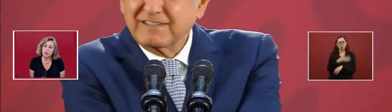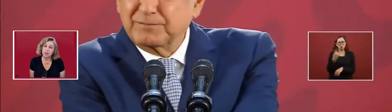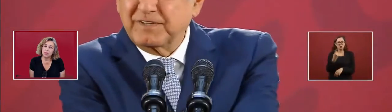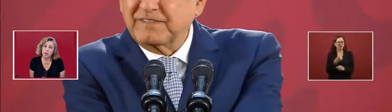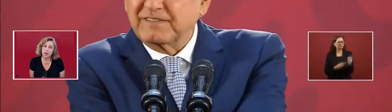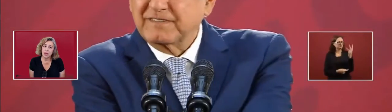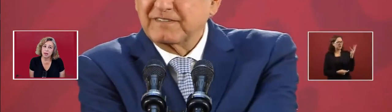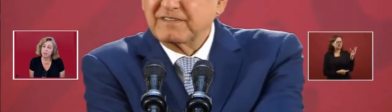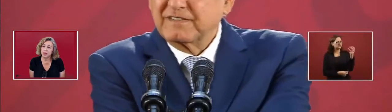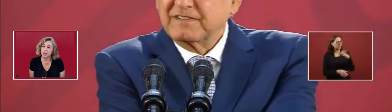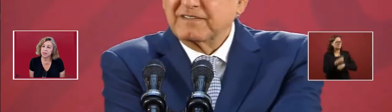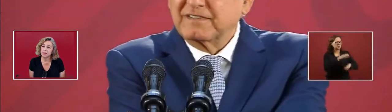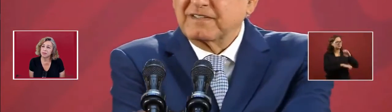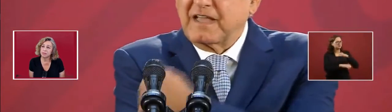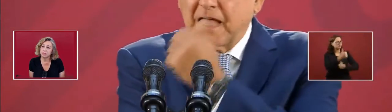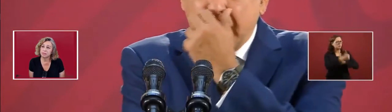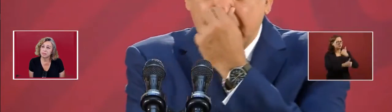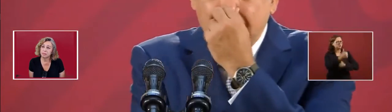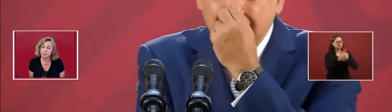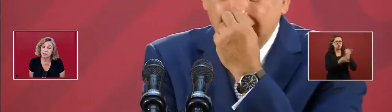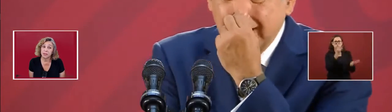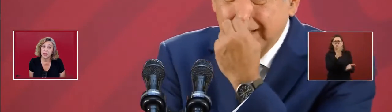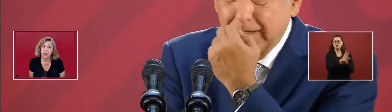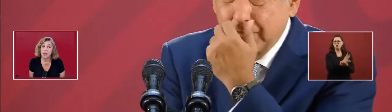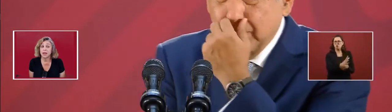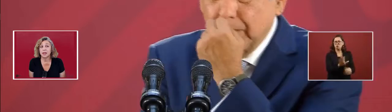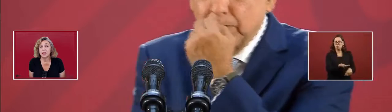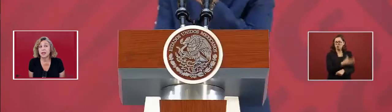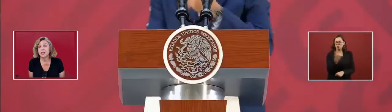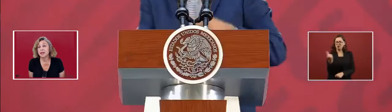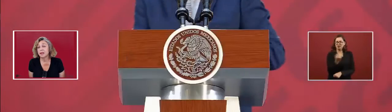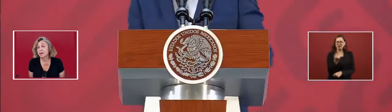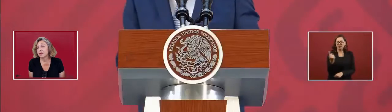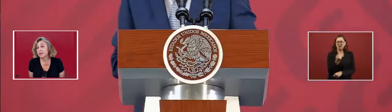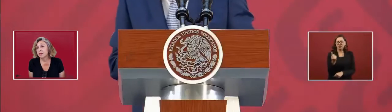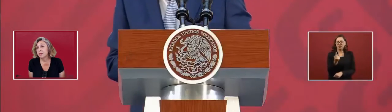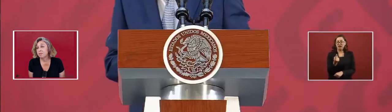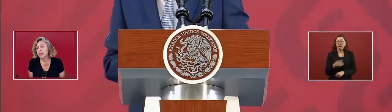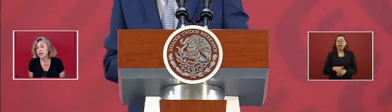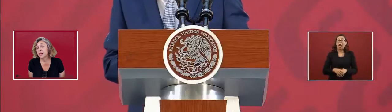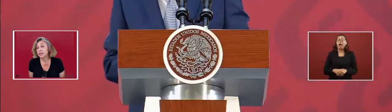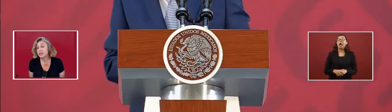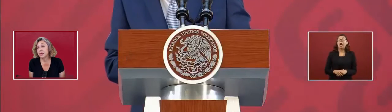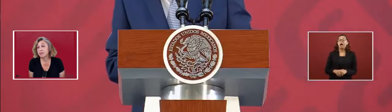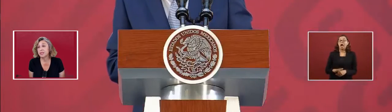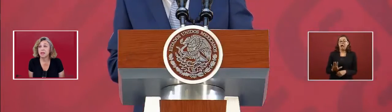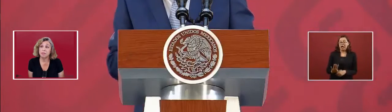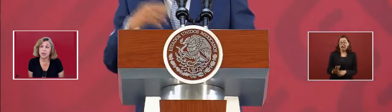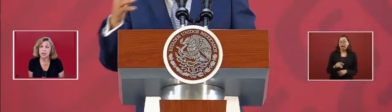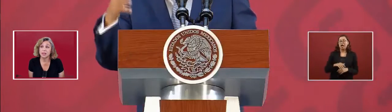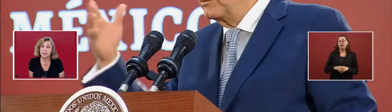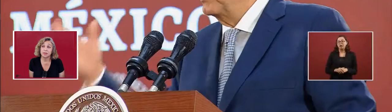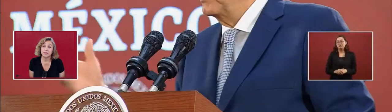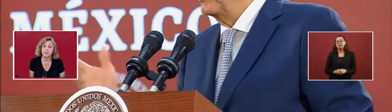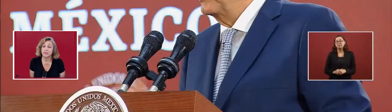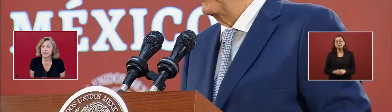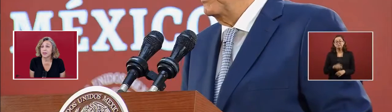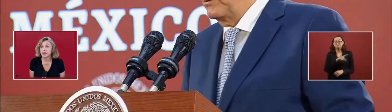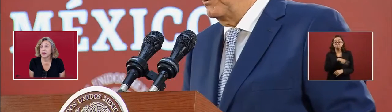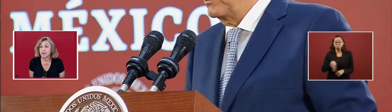why only three companies? And then, because they would say because,